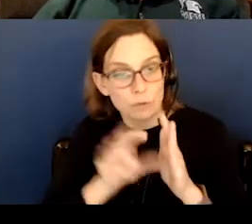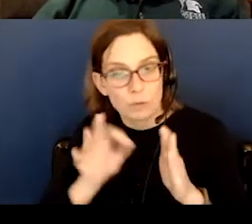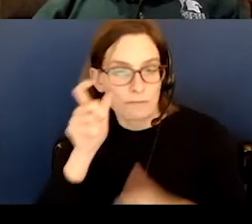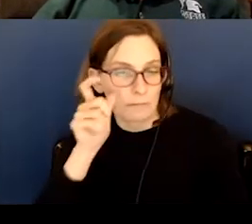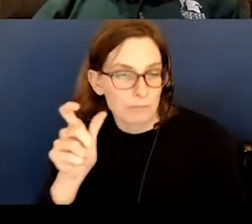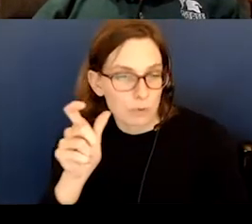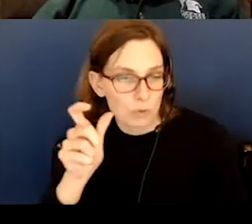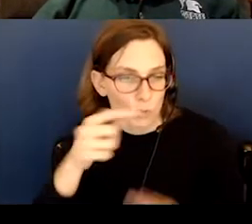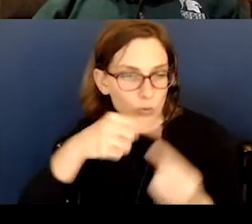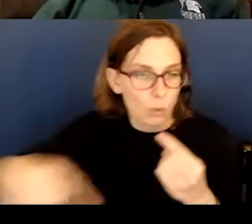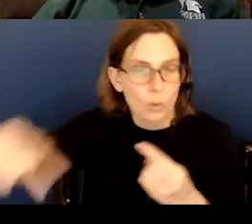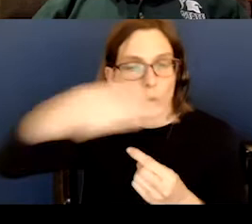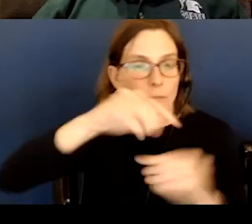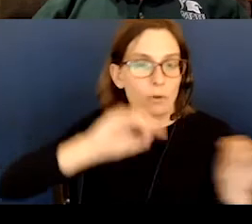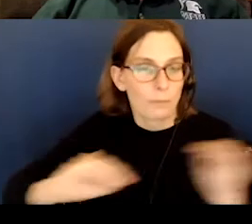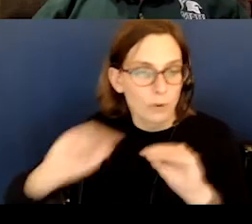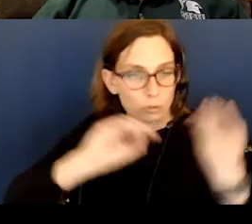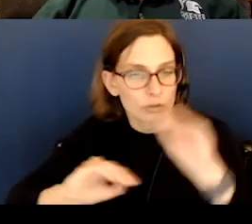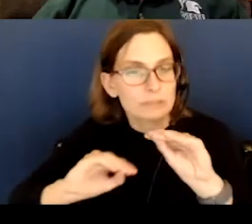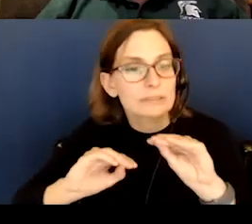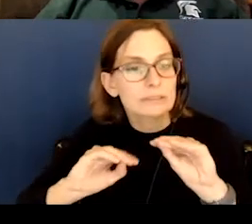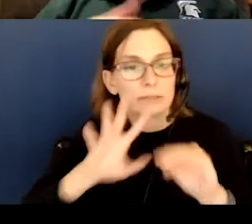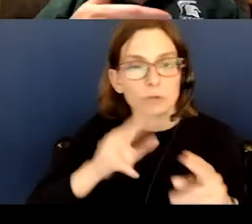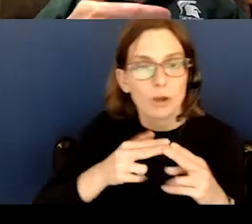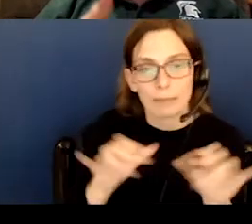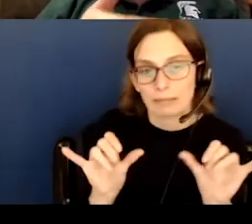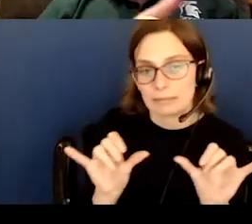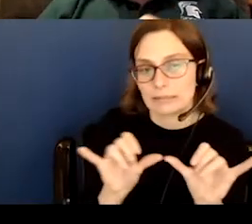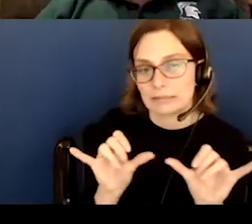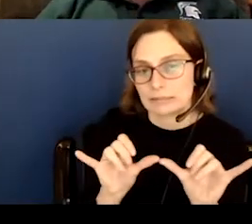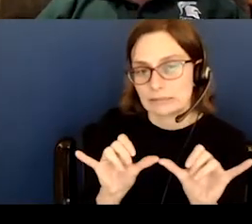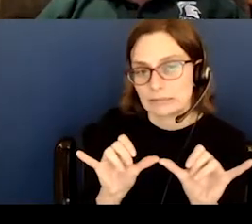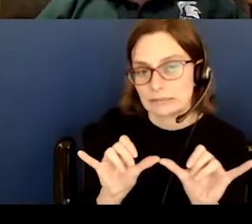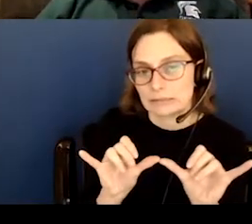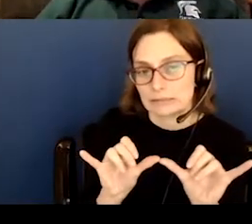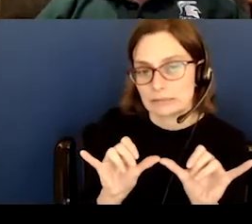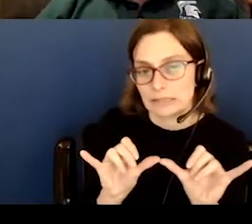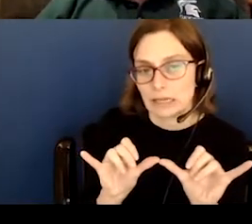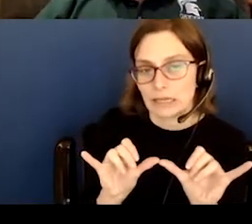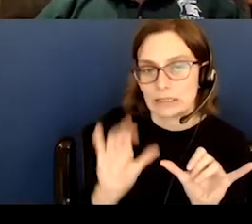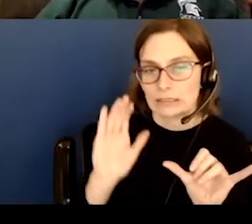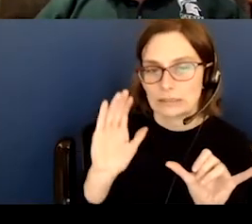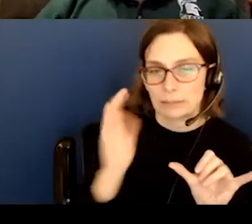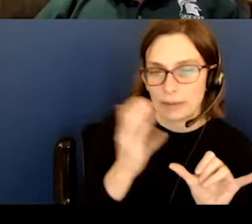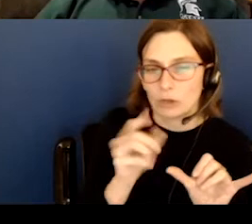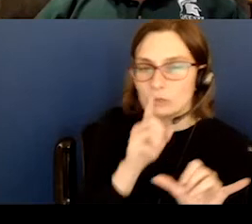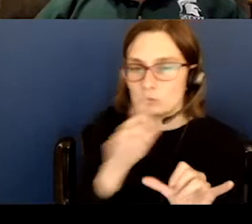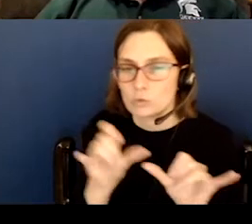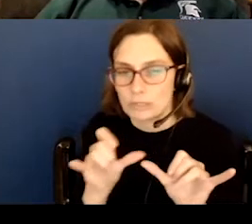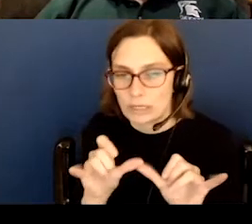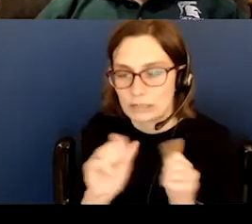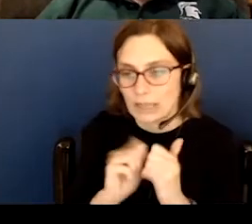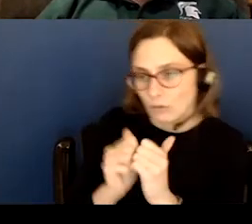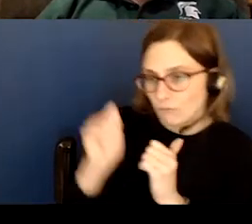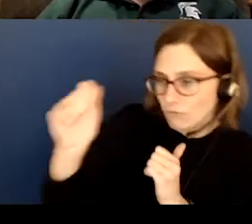motions. I'm going to talk about the sizes of, you know, apparent and true. I'll define what those are, how far the moon is,